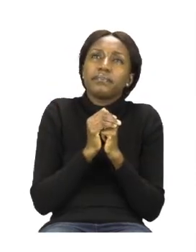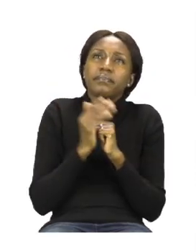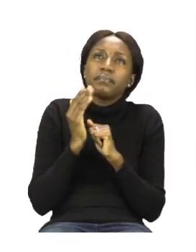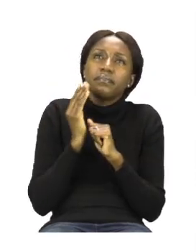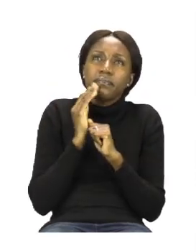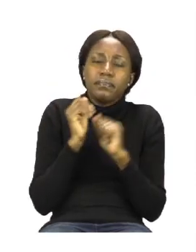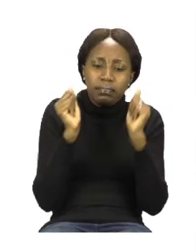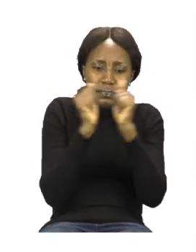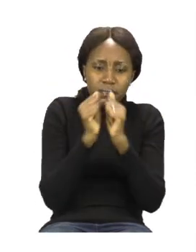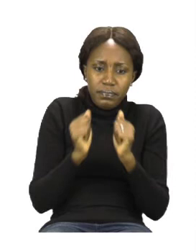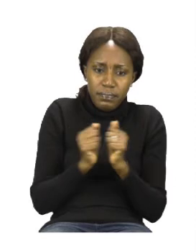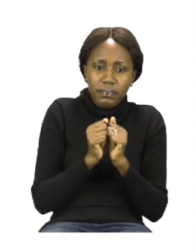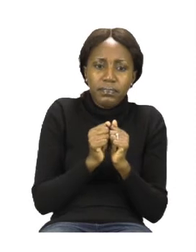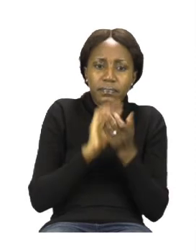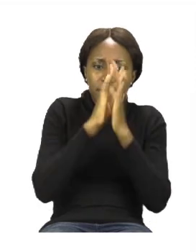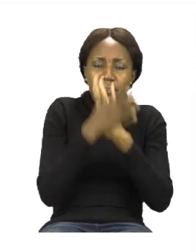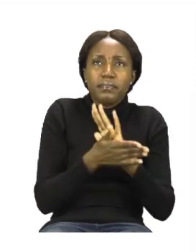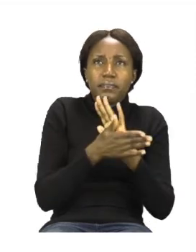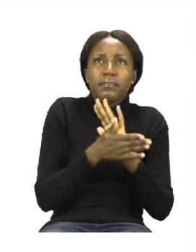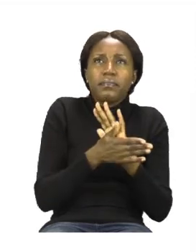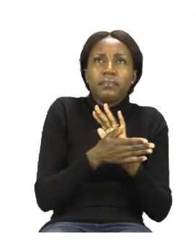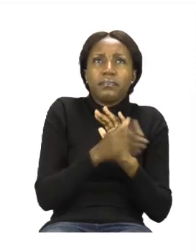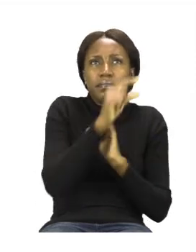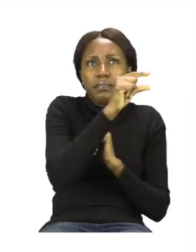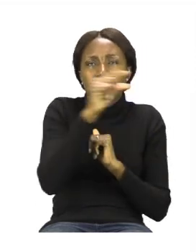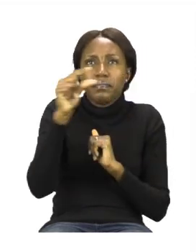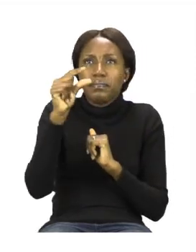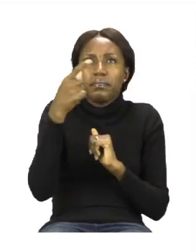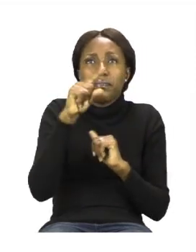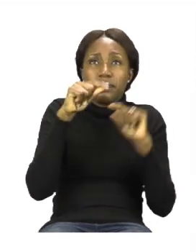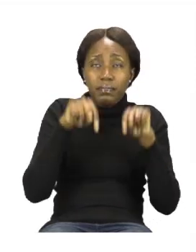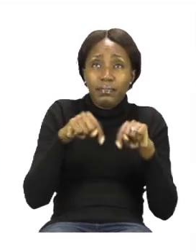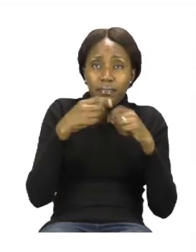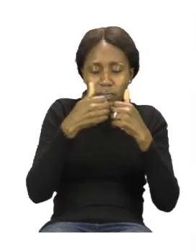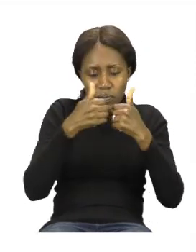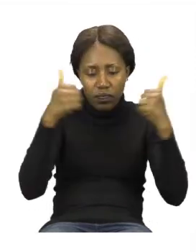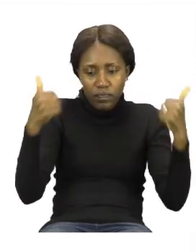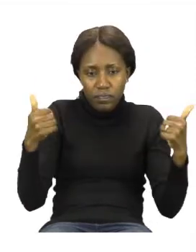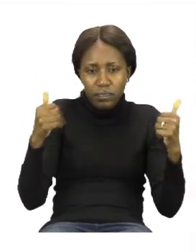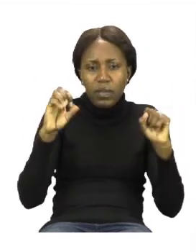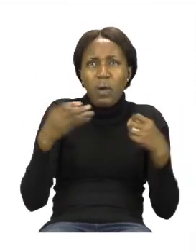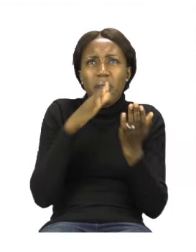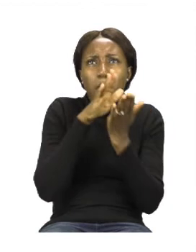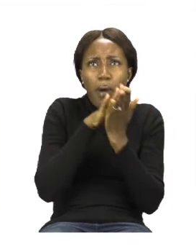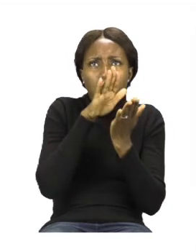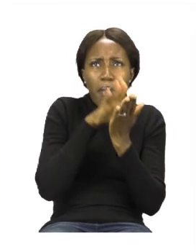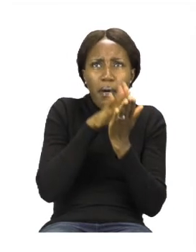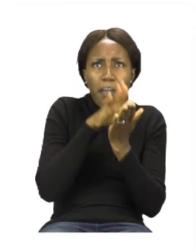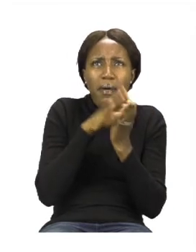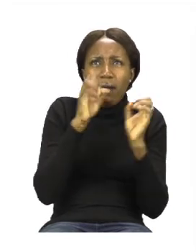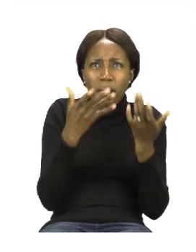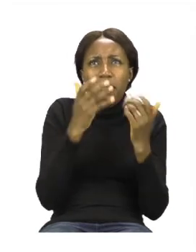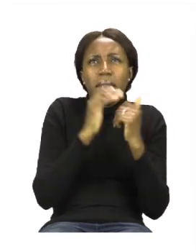we make a word. But instead, now we're going to be breaking apart words to see how many sounds or